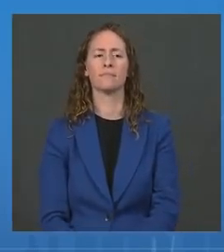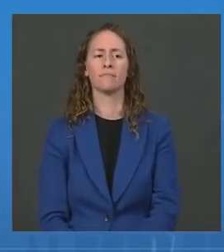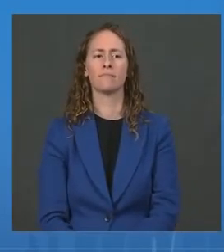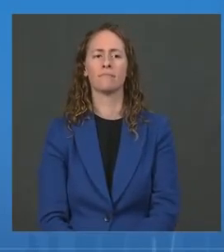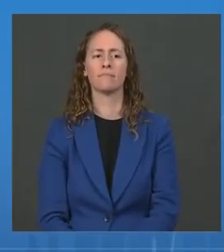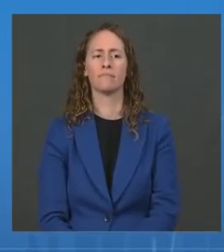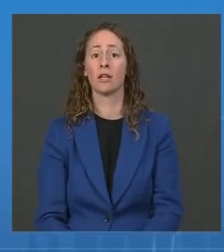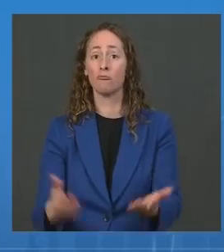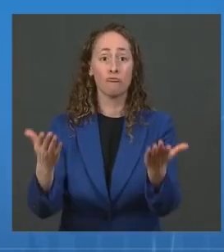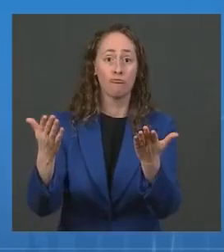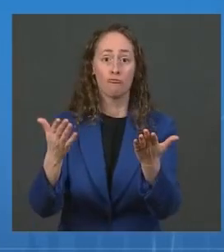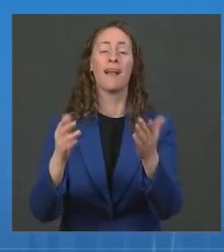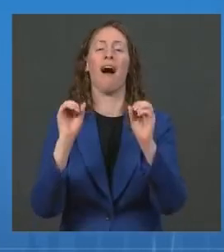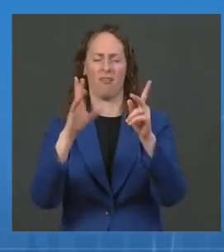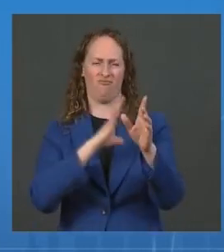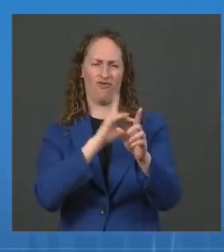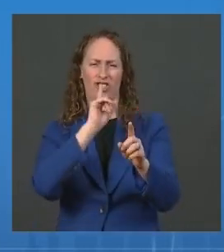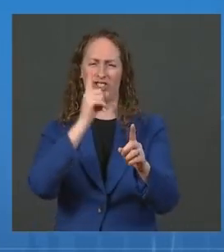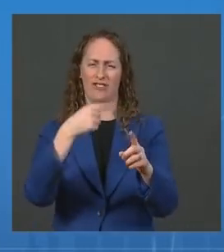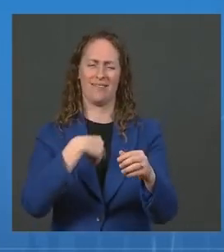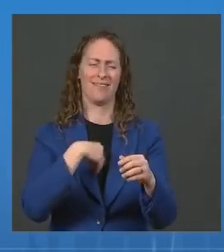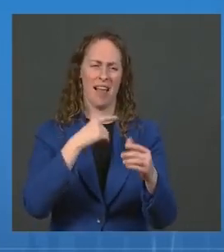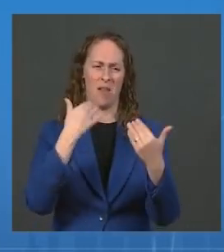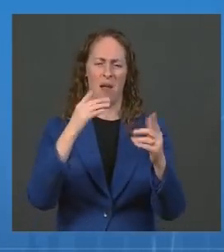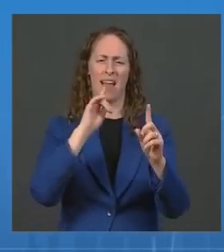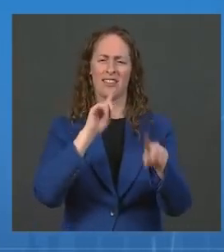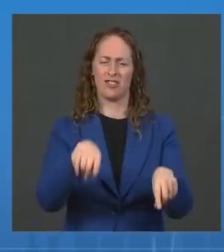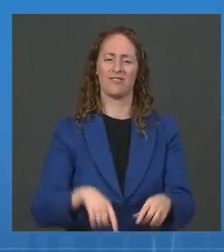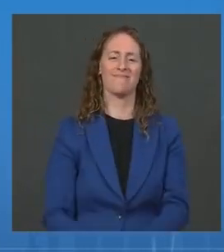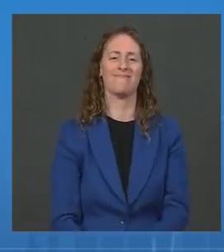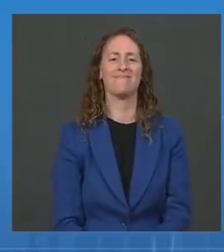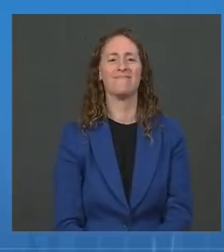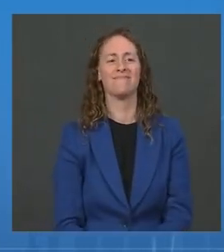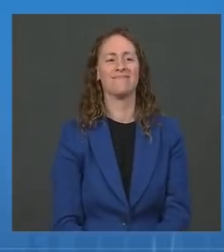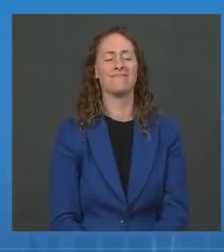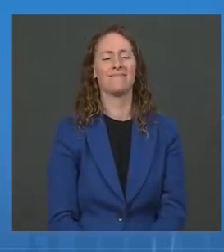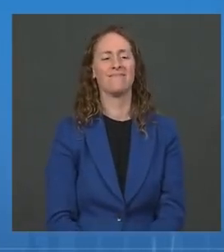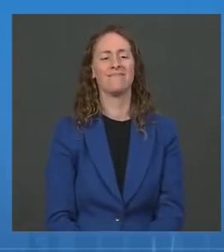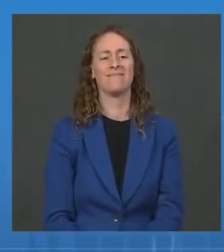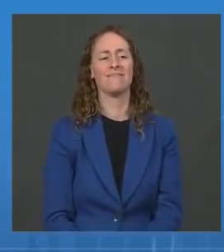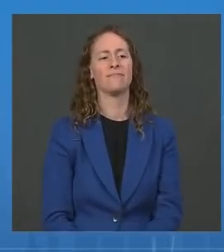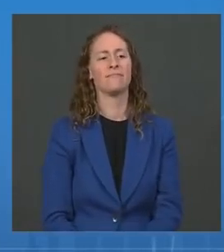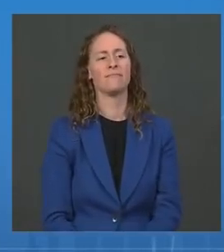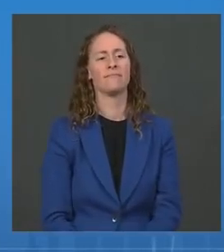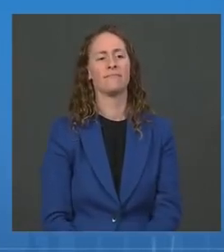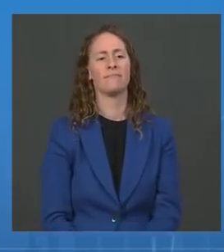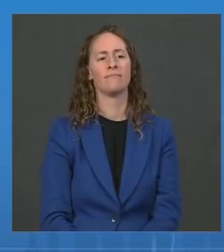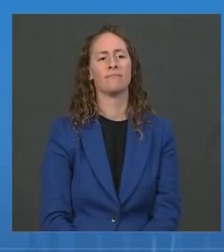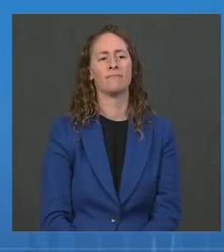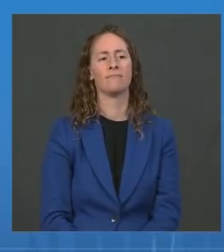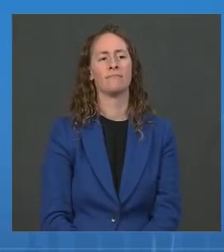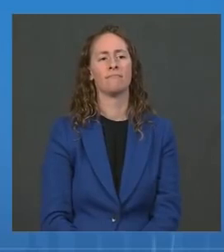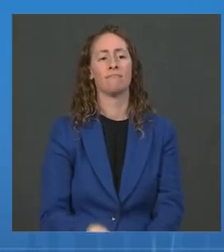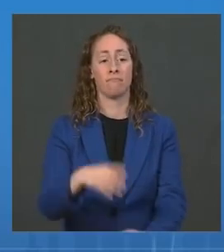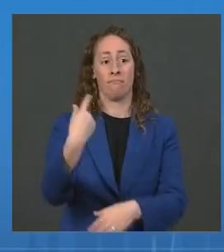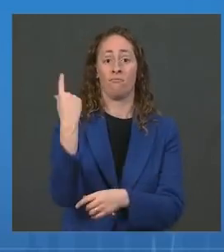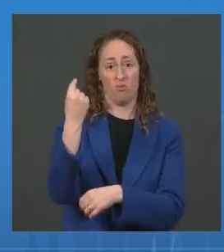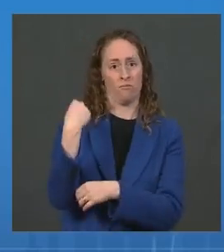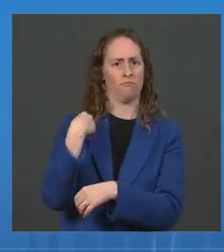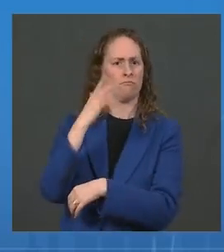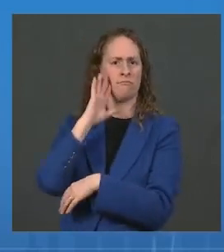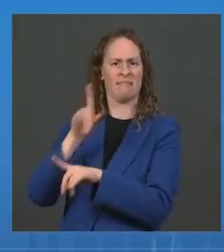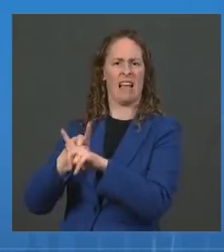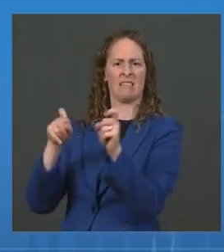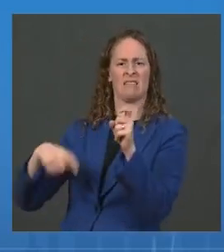Dr. Yeah. Thank you, Monica, for that question. We have posed and will pose that question to our advisory committee on immunization practices.